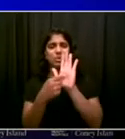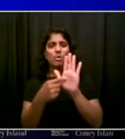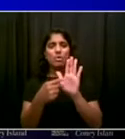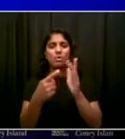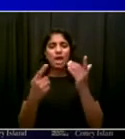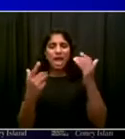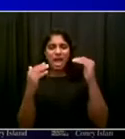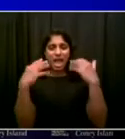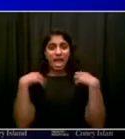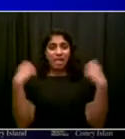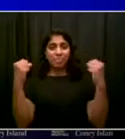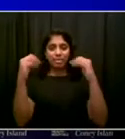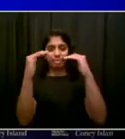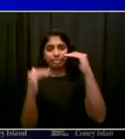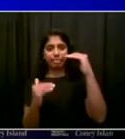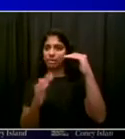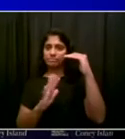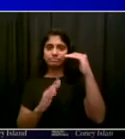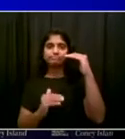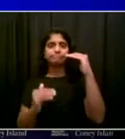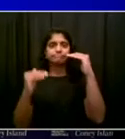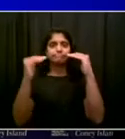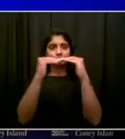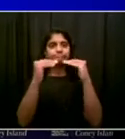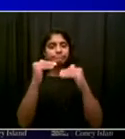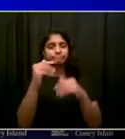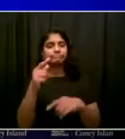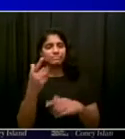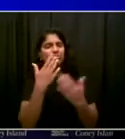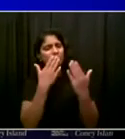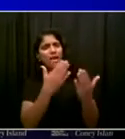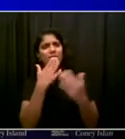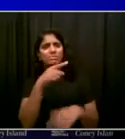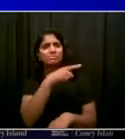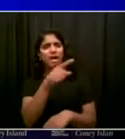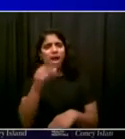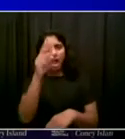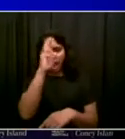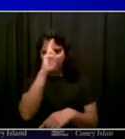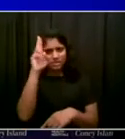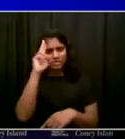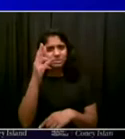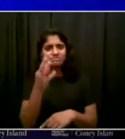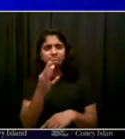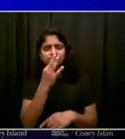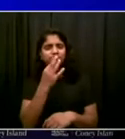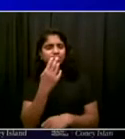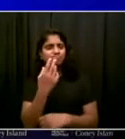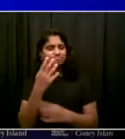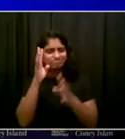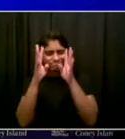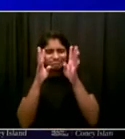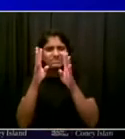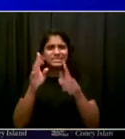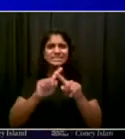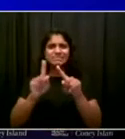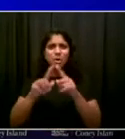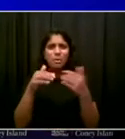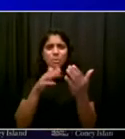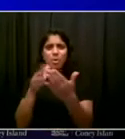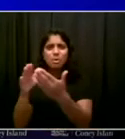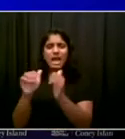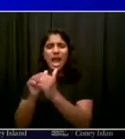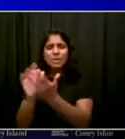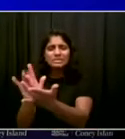communities with innovative approaches. This is really making a huge difference. We're going to hear from